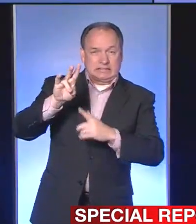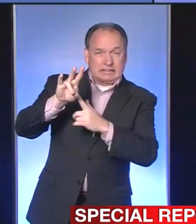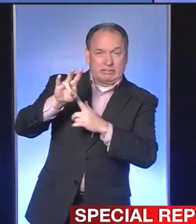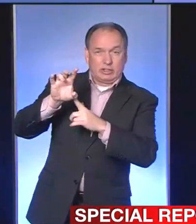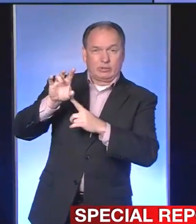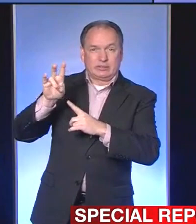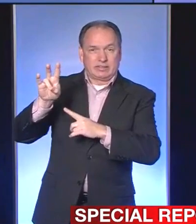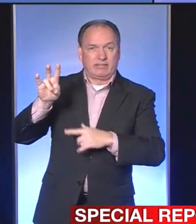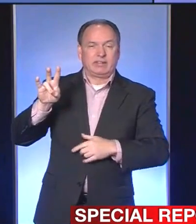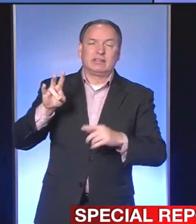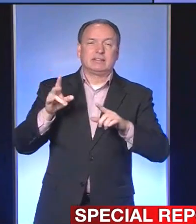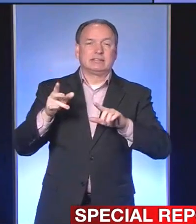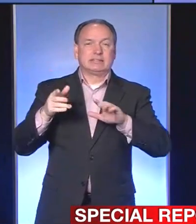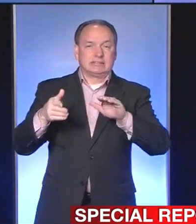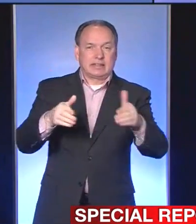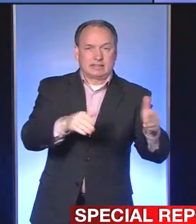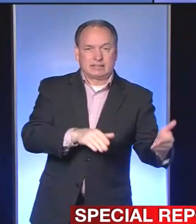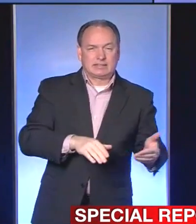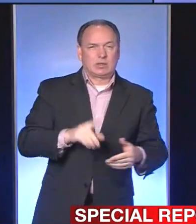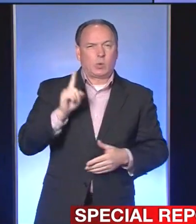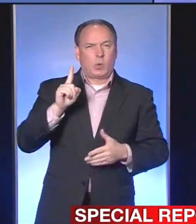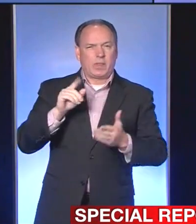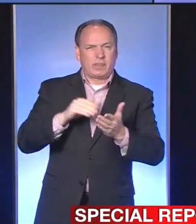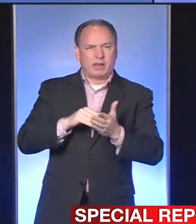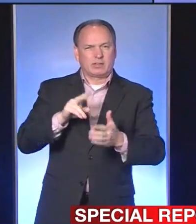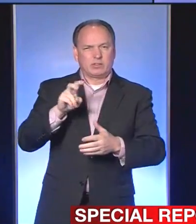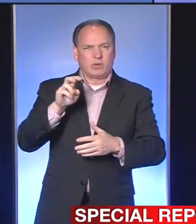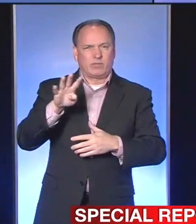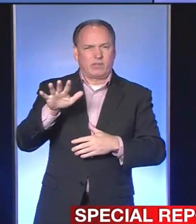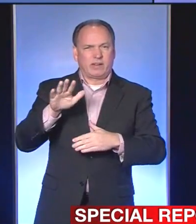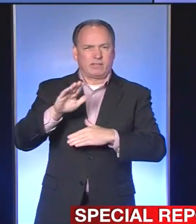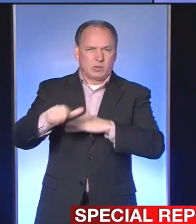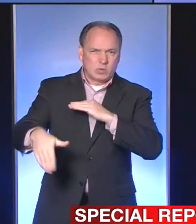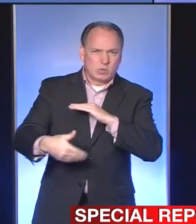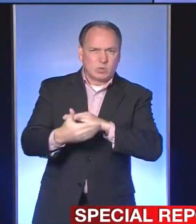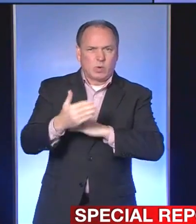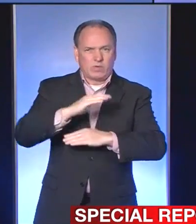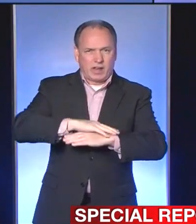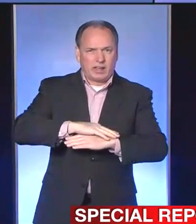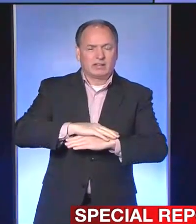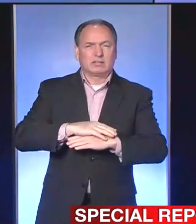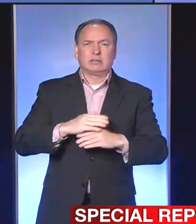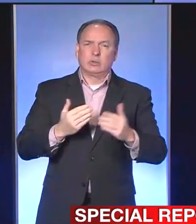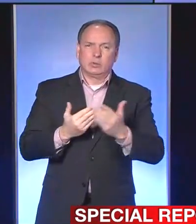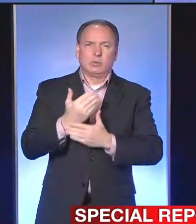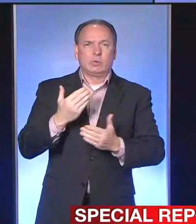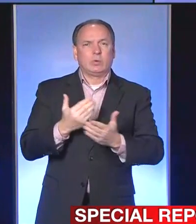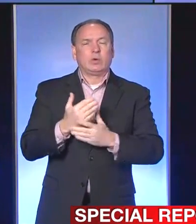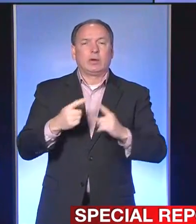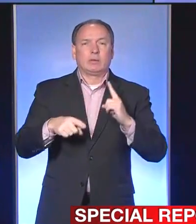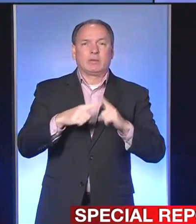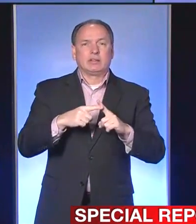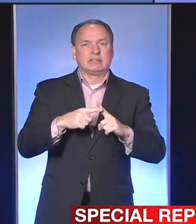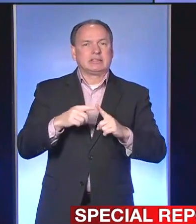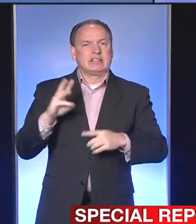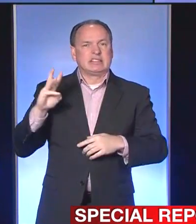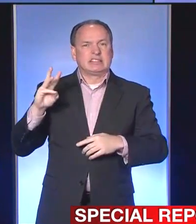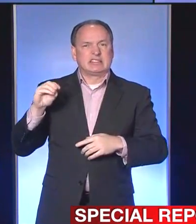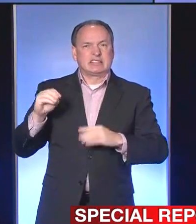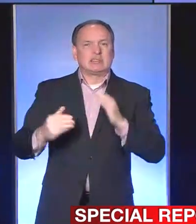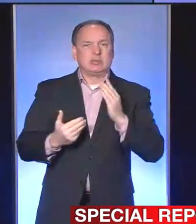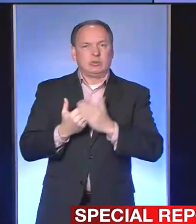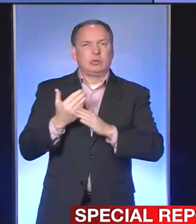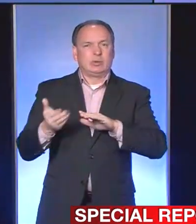That is 1,245 new cases in the last 24 hours, along with 60 new